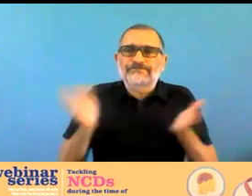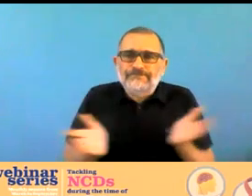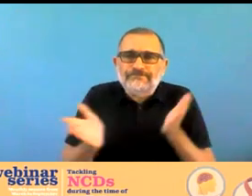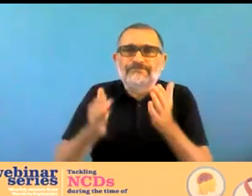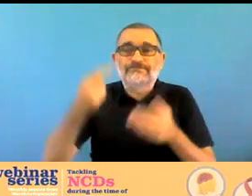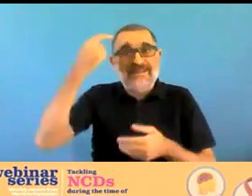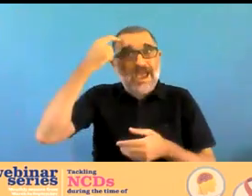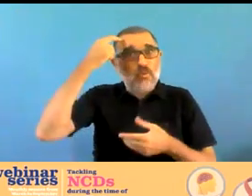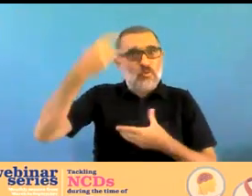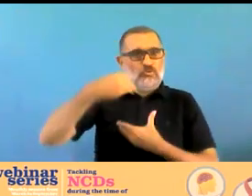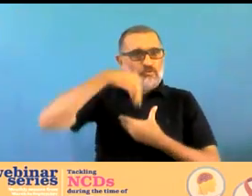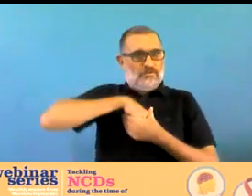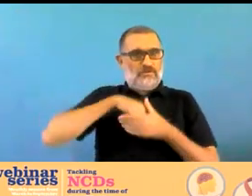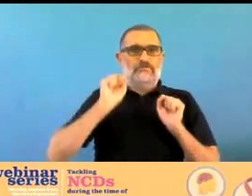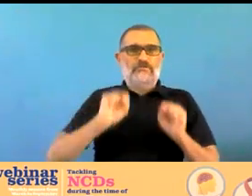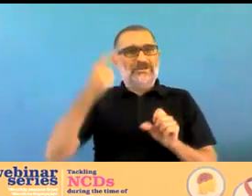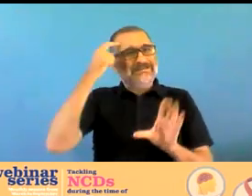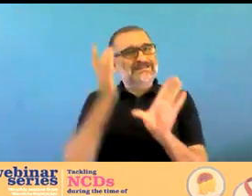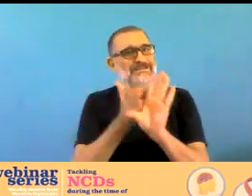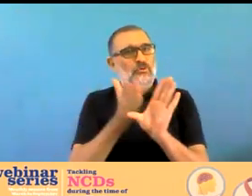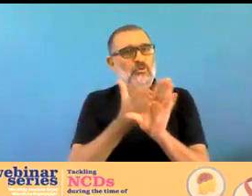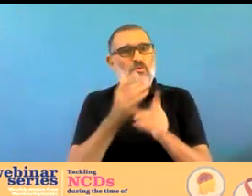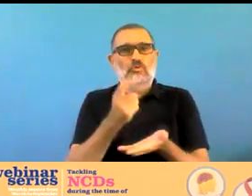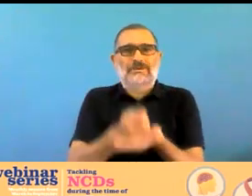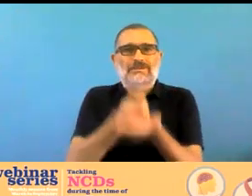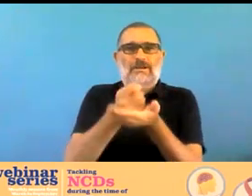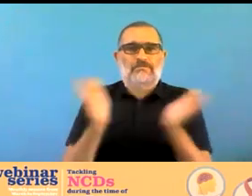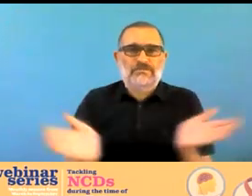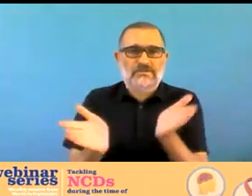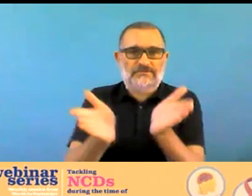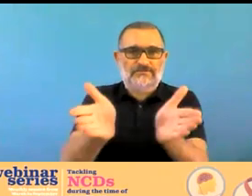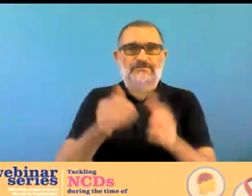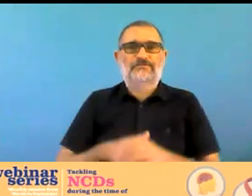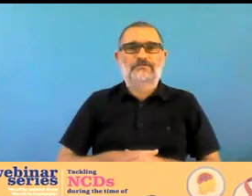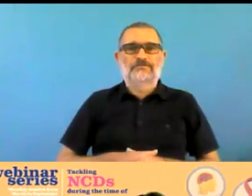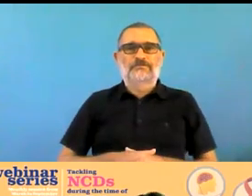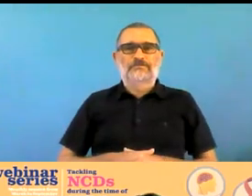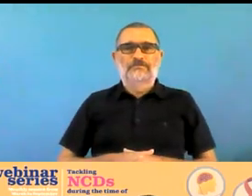psychosocial care have also been interrupted